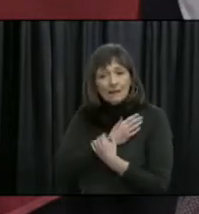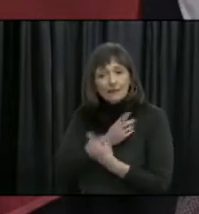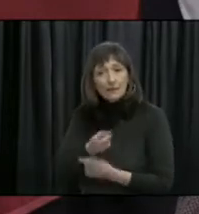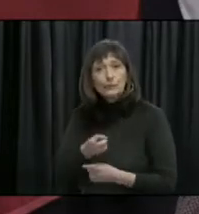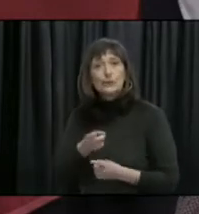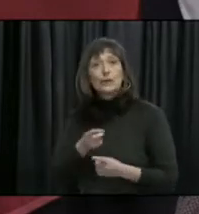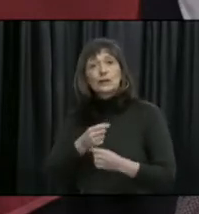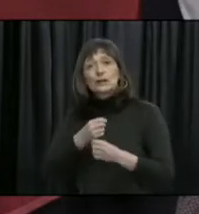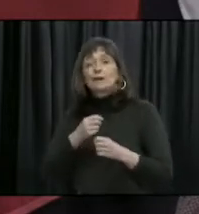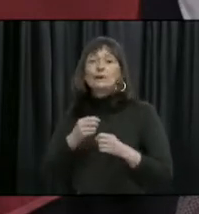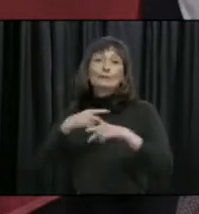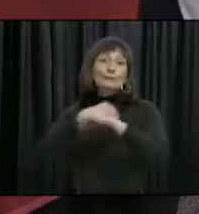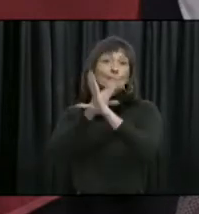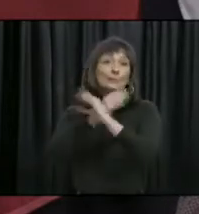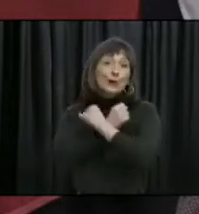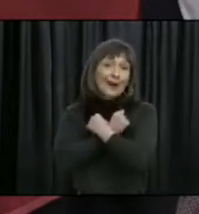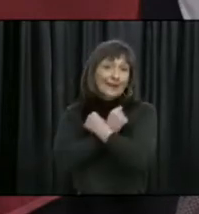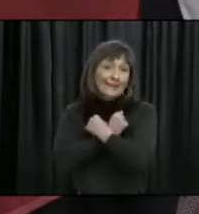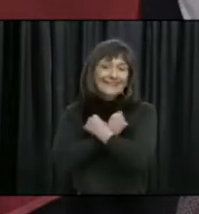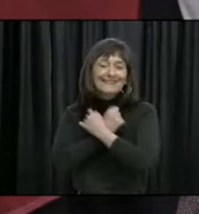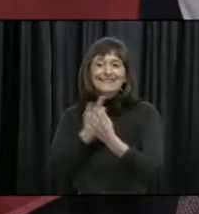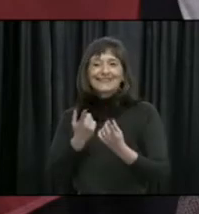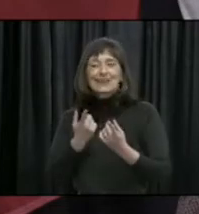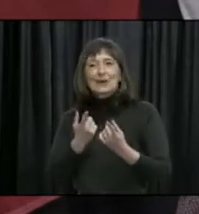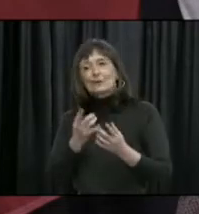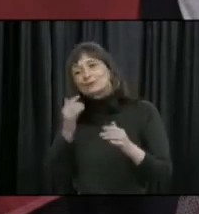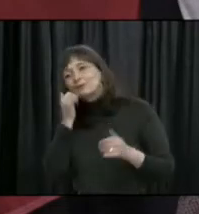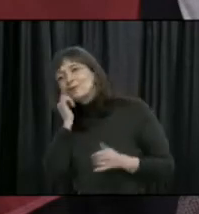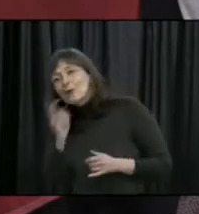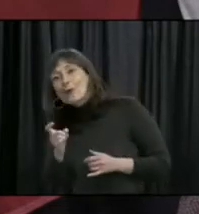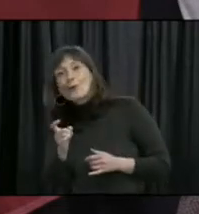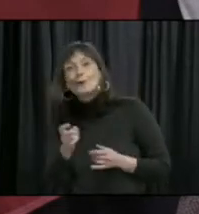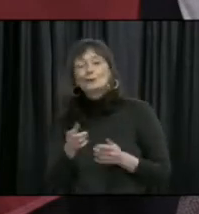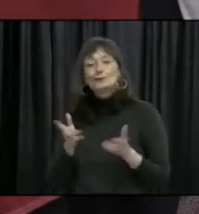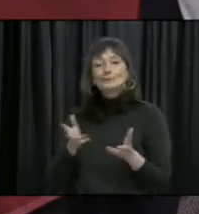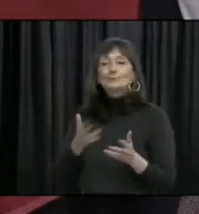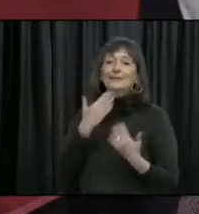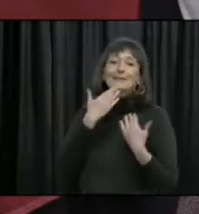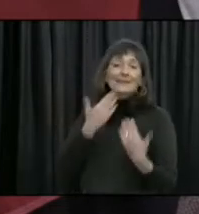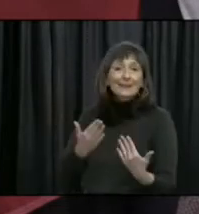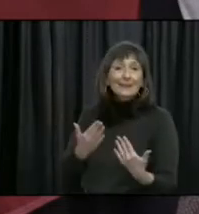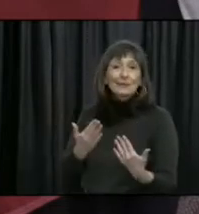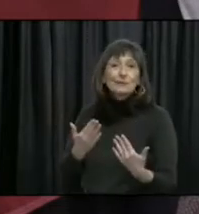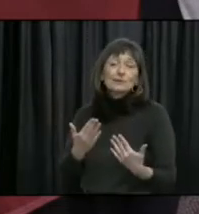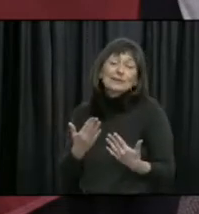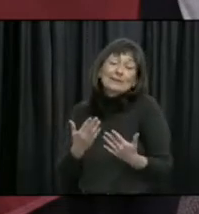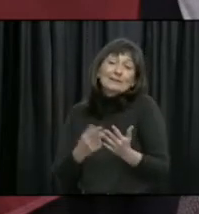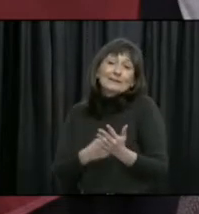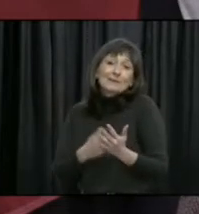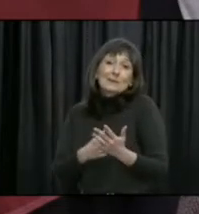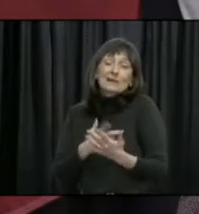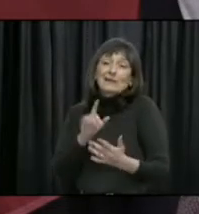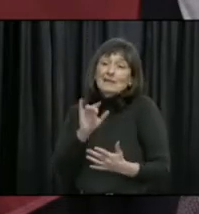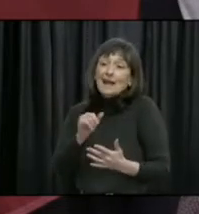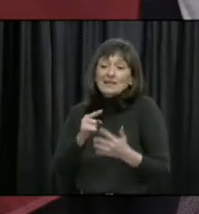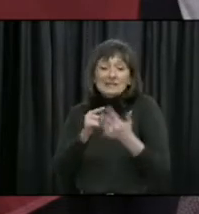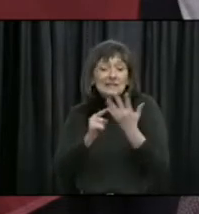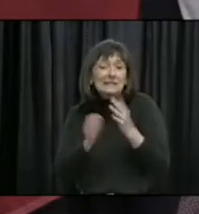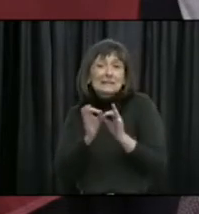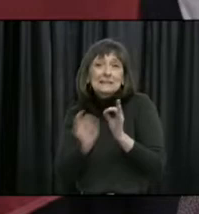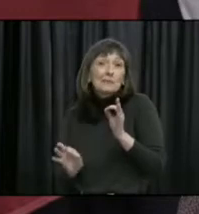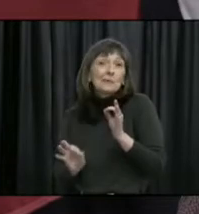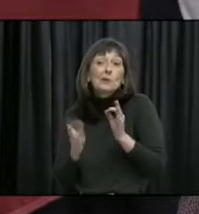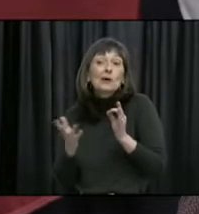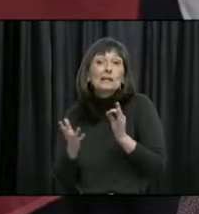giving a virtual hug, expressing your appreciation through a phone call, or sometimes the most important, powerful gesture, can be